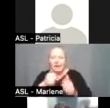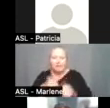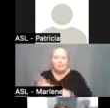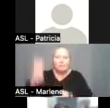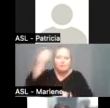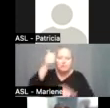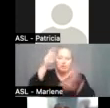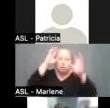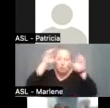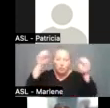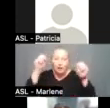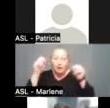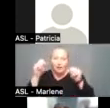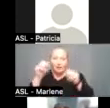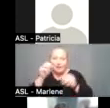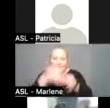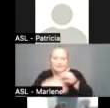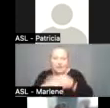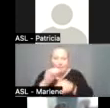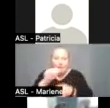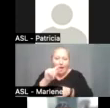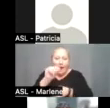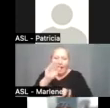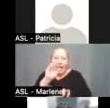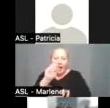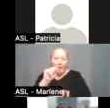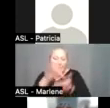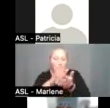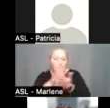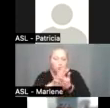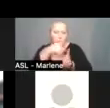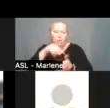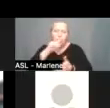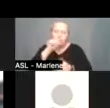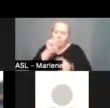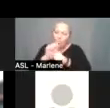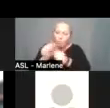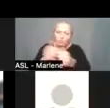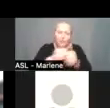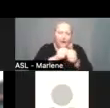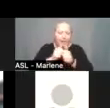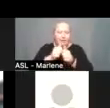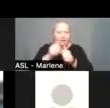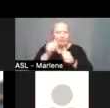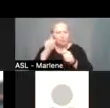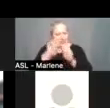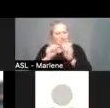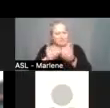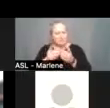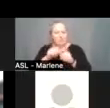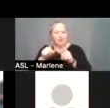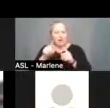superintendent you know subbed at abbott middle school and so we really did pull together as a district but the substitute shortage